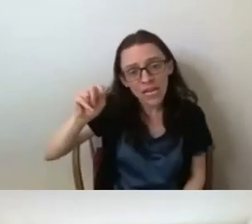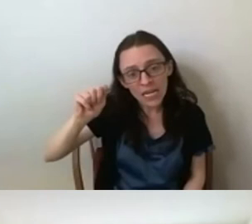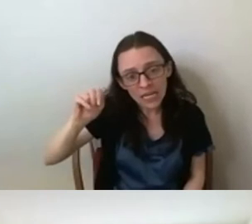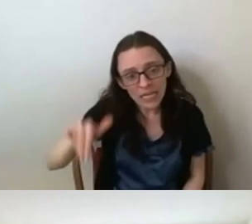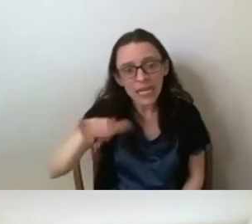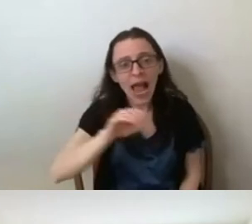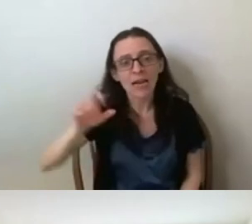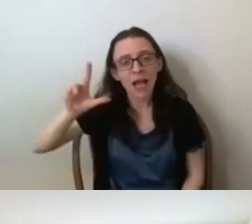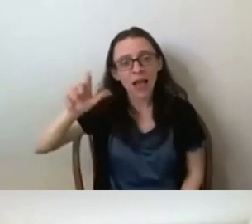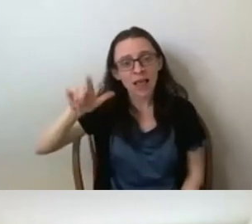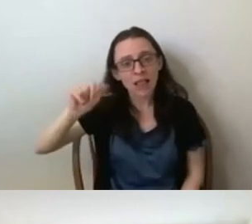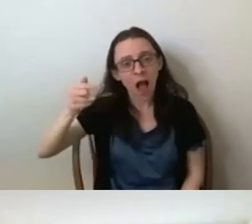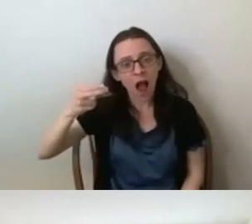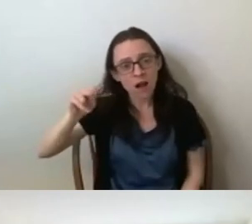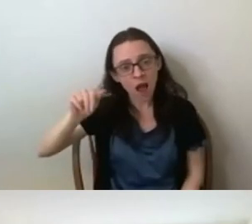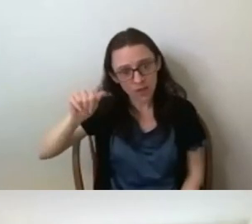Yeah, thinking about the question, too.